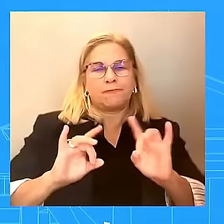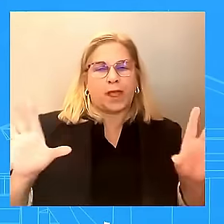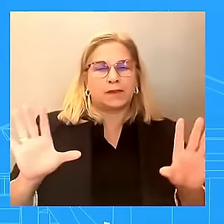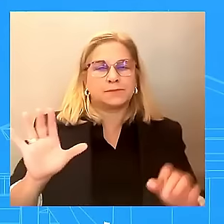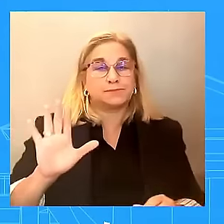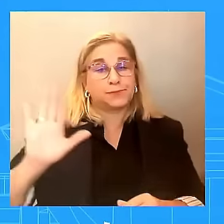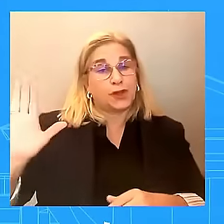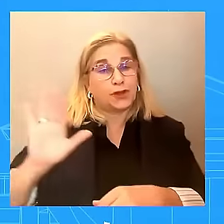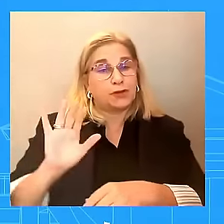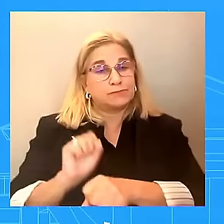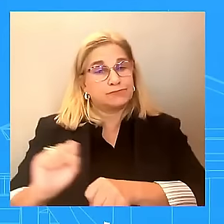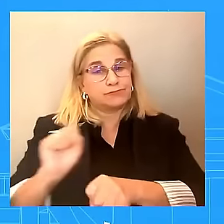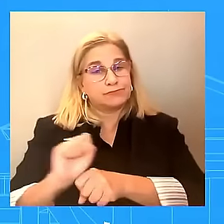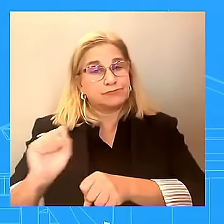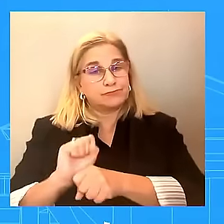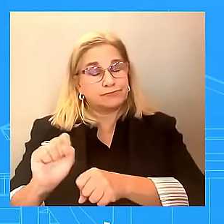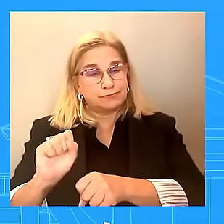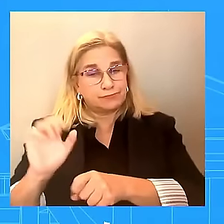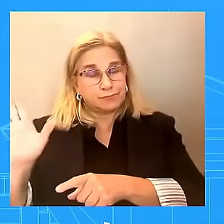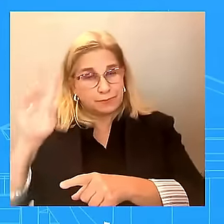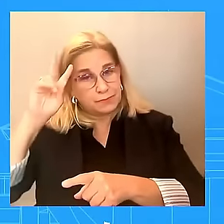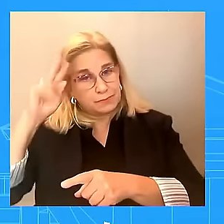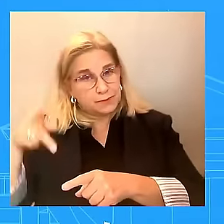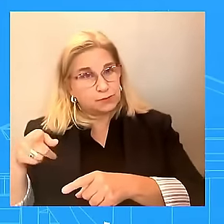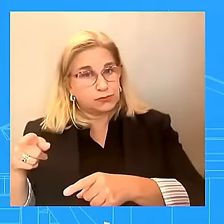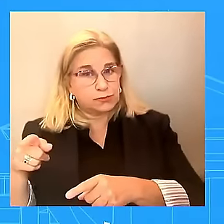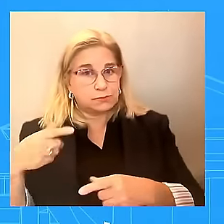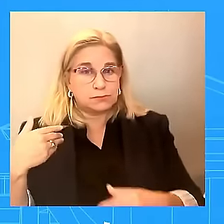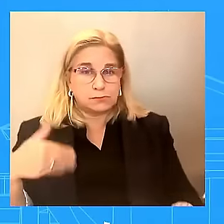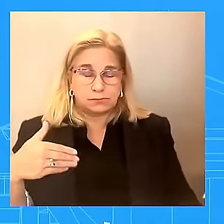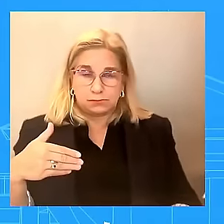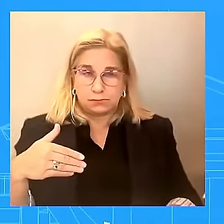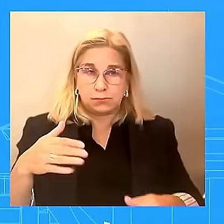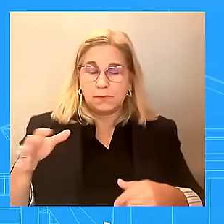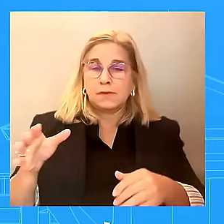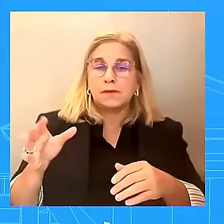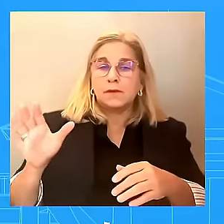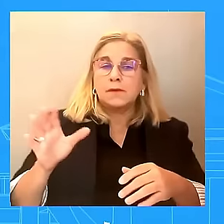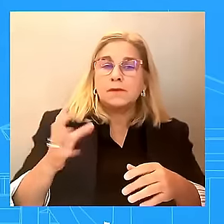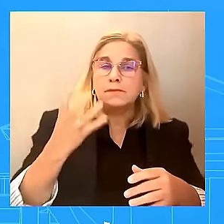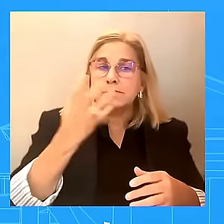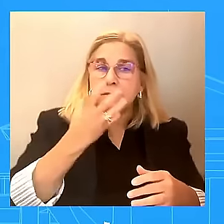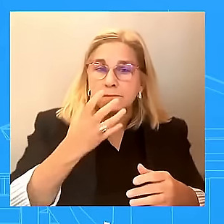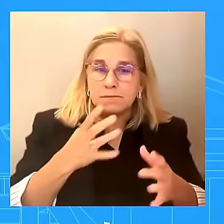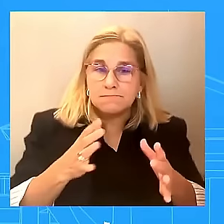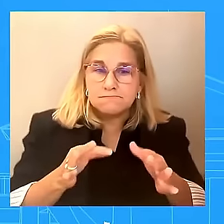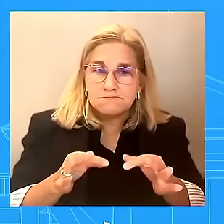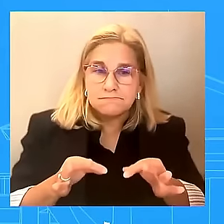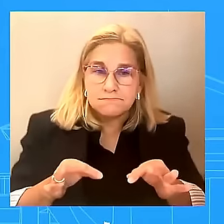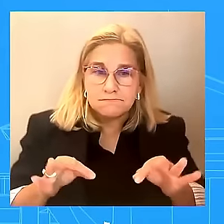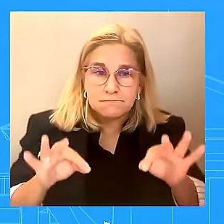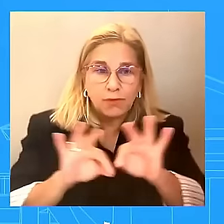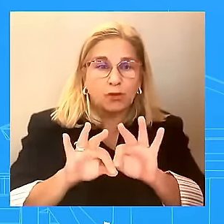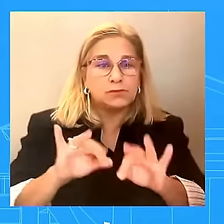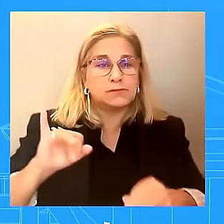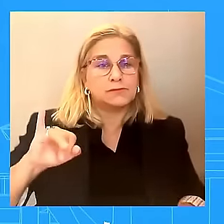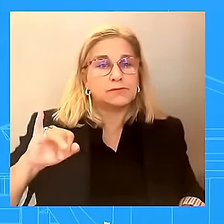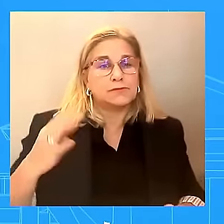key partner in all of the actions that this President has done and has taken. So I